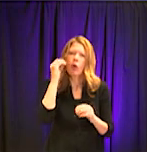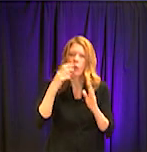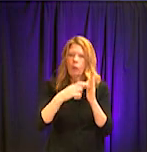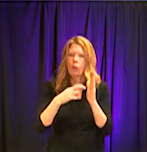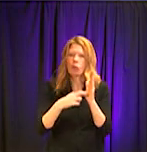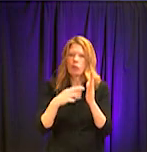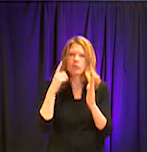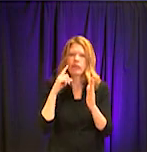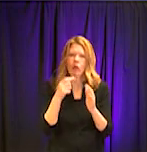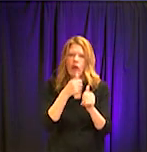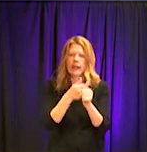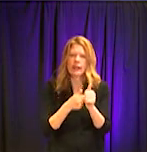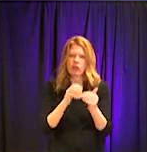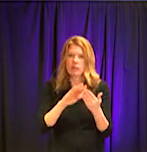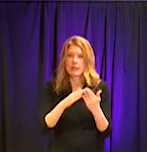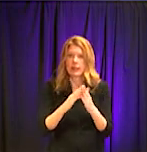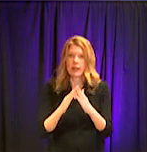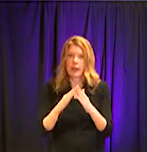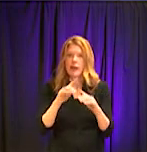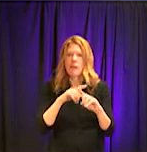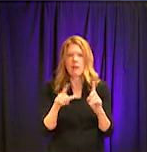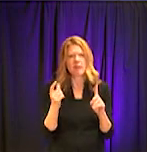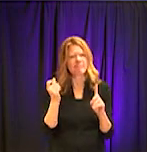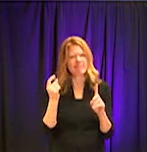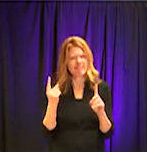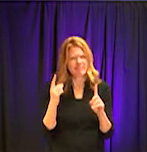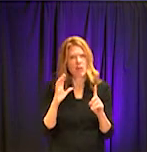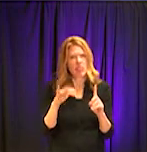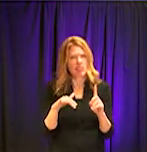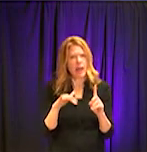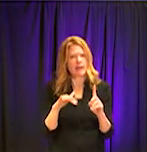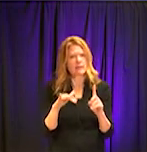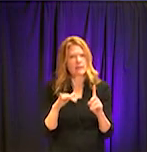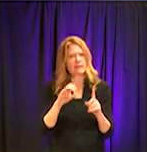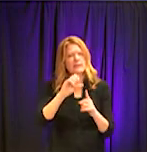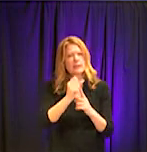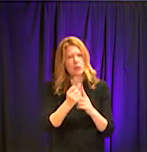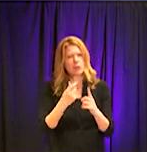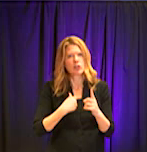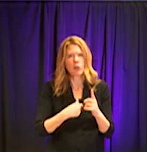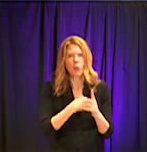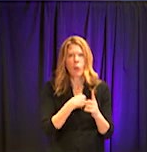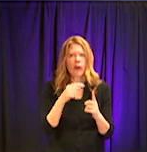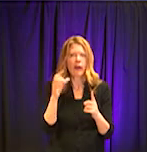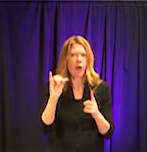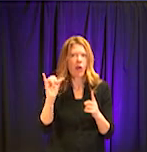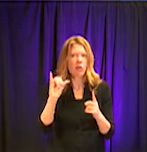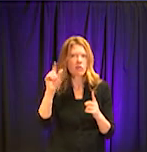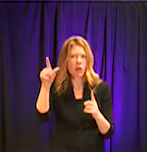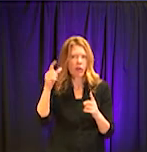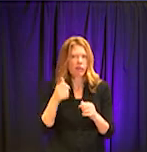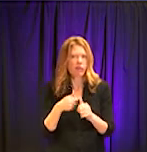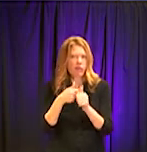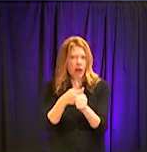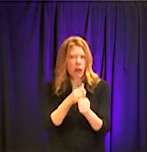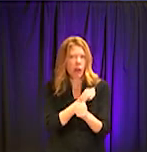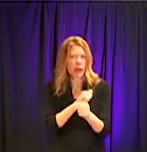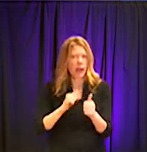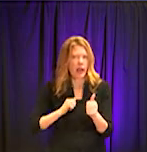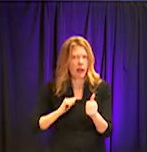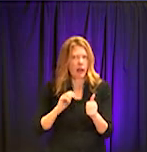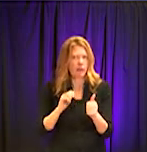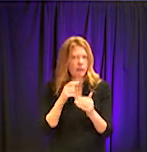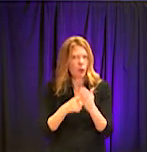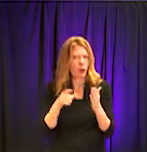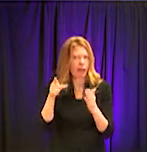a case like this, that by having the city of Atlanta take the measures that they did, it was very helpful